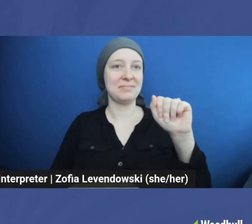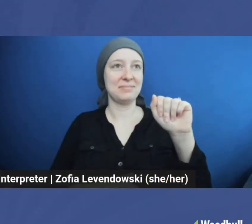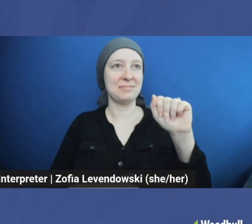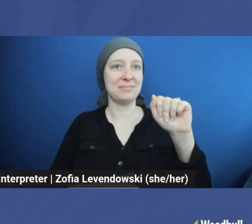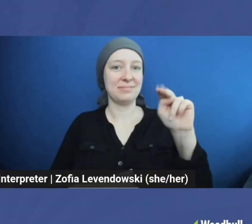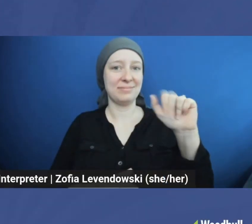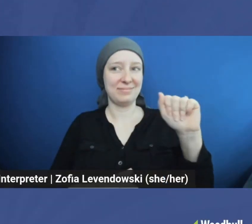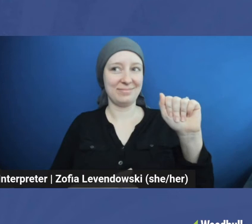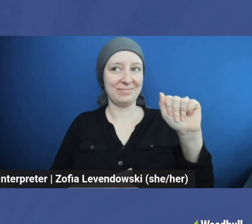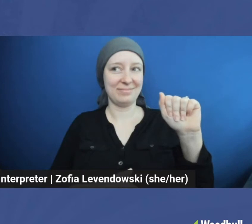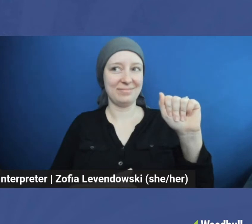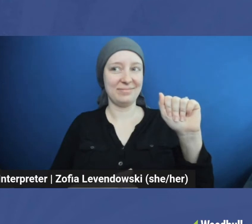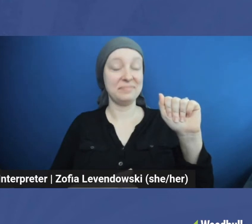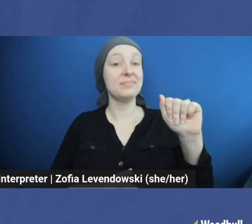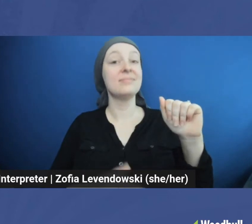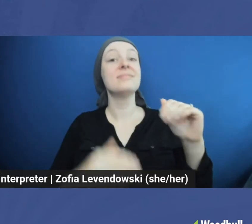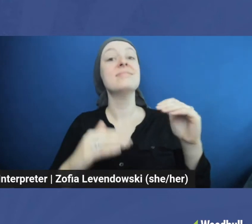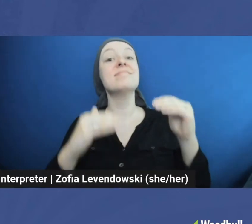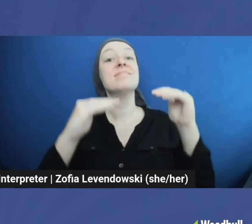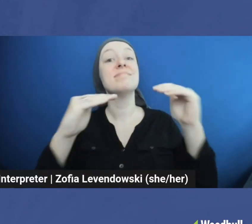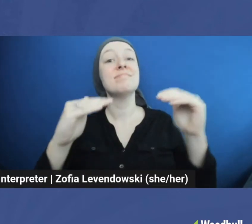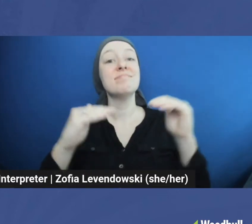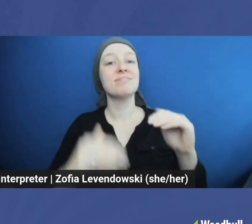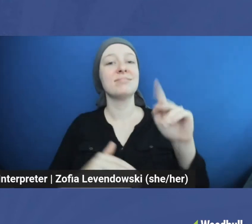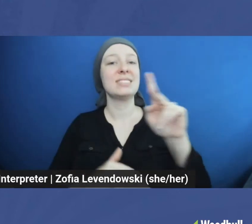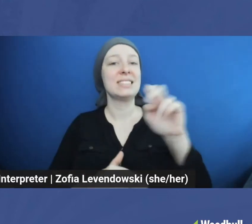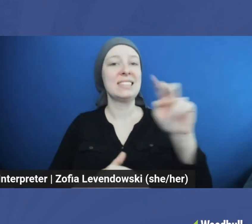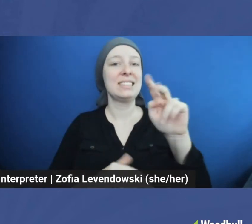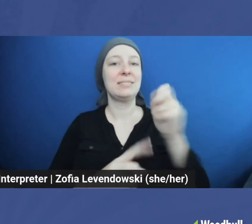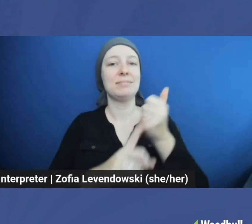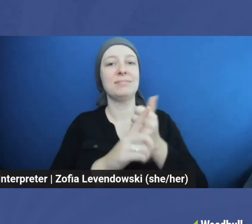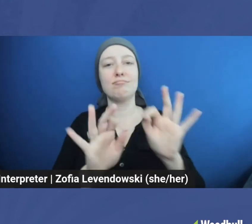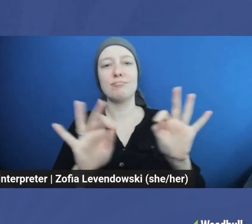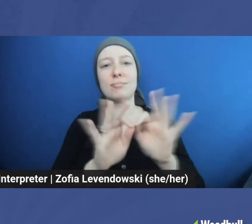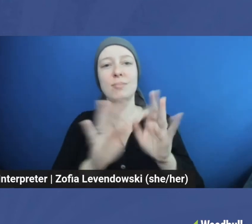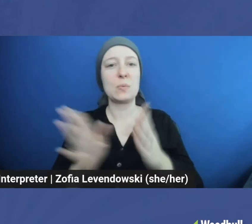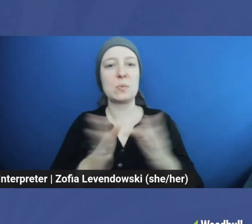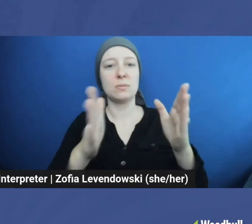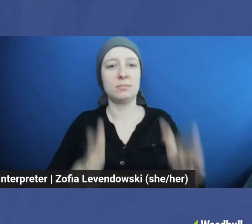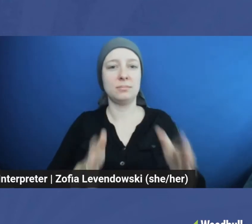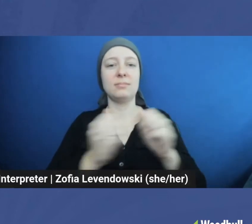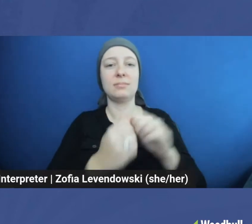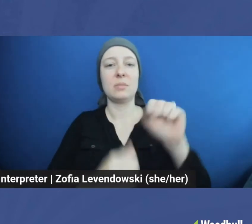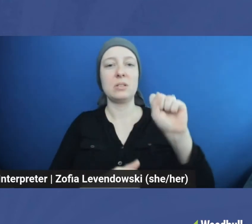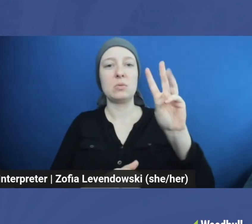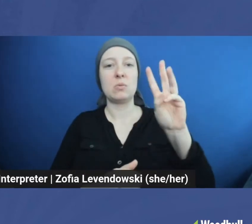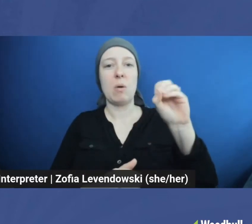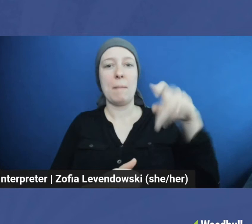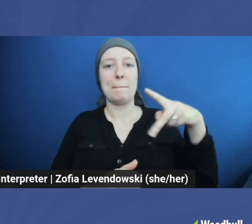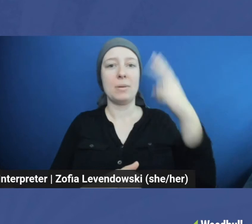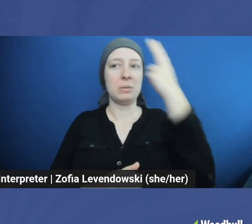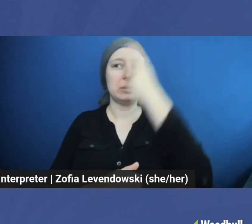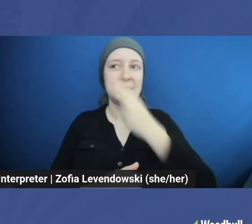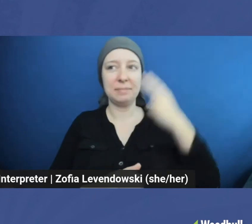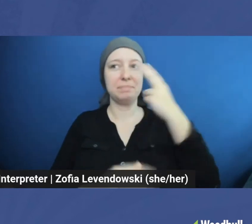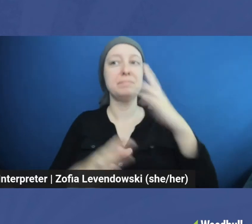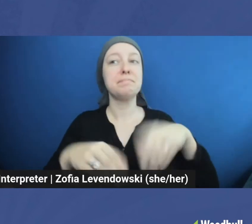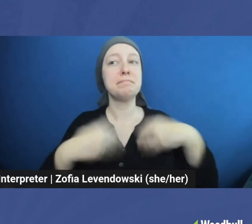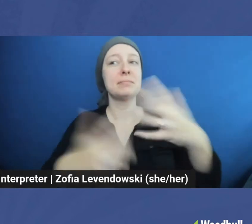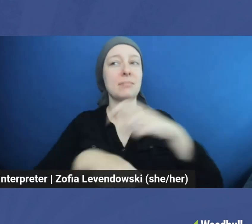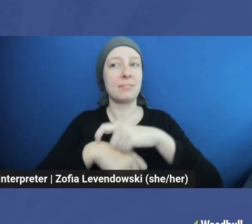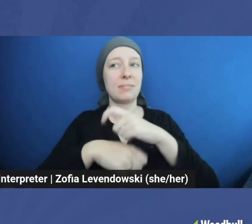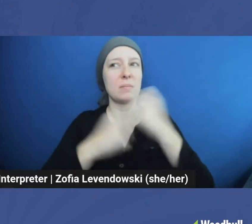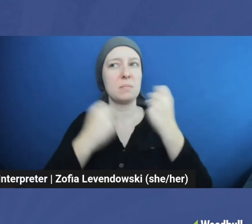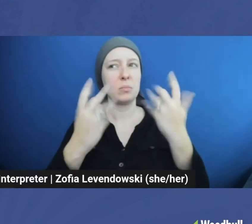Thanks, Anna. Next, Kiki is a core organizer with SWAP Hawaii and gives time to multiple community-focused